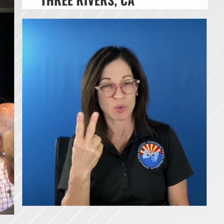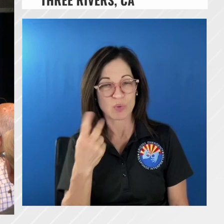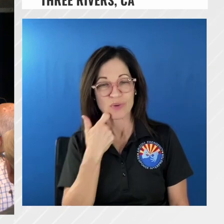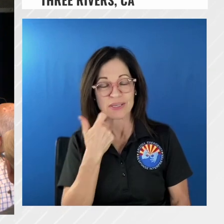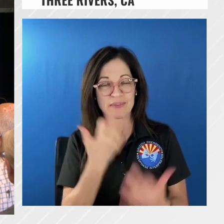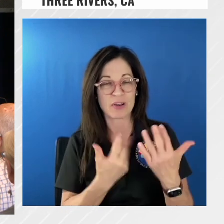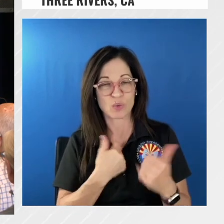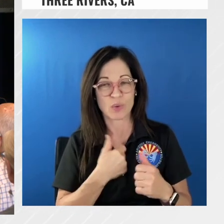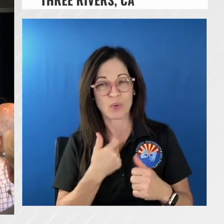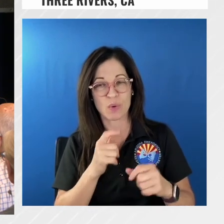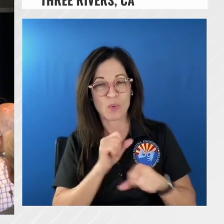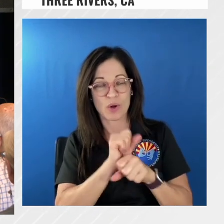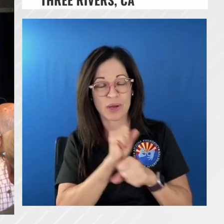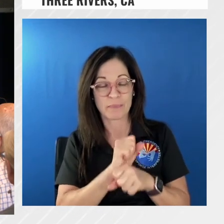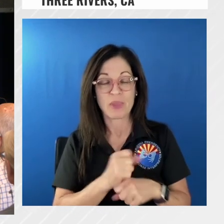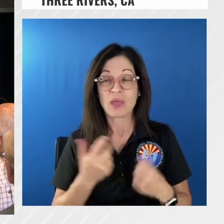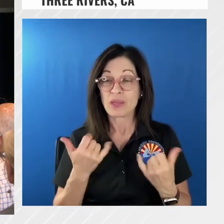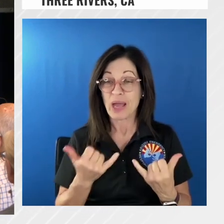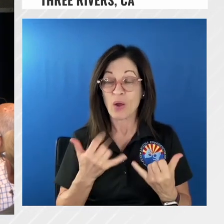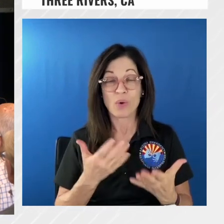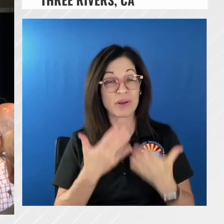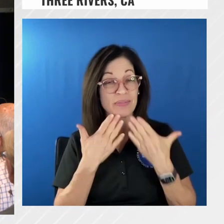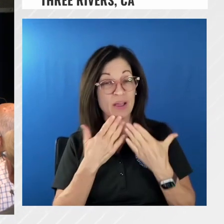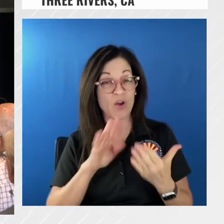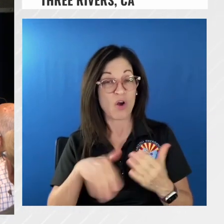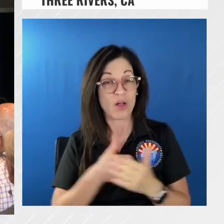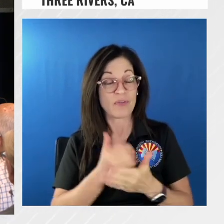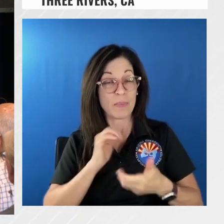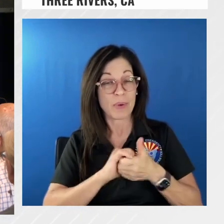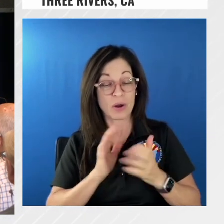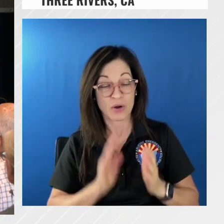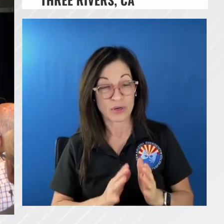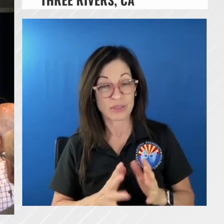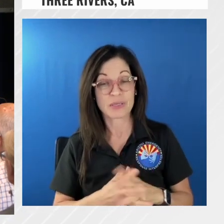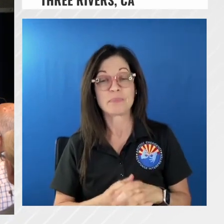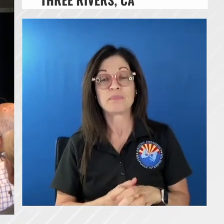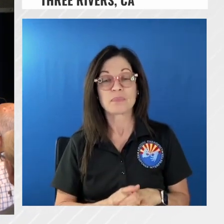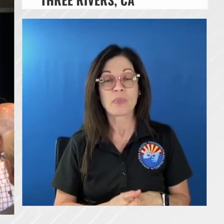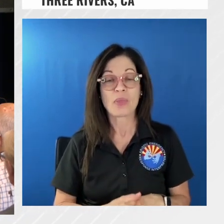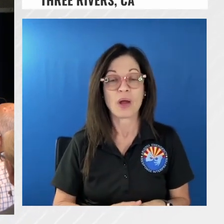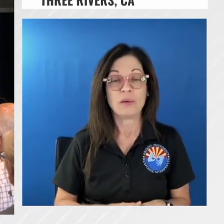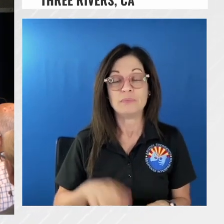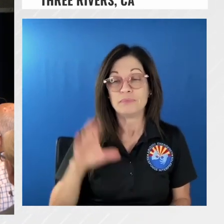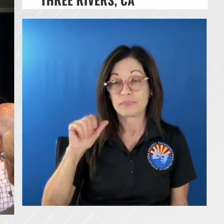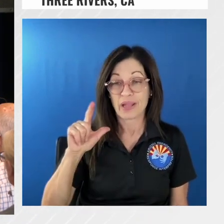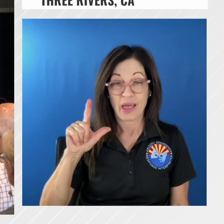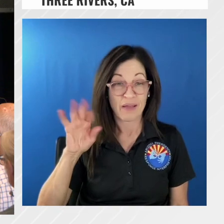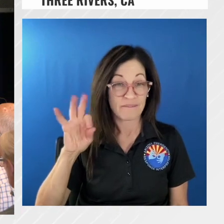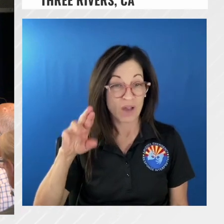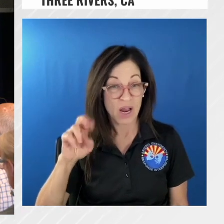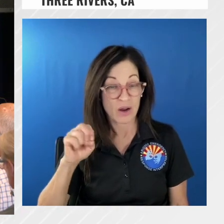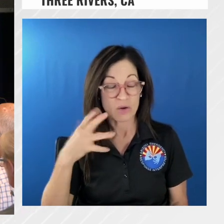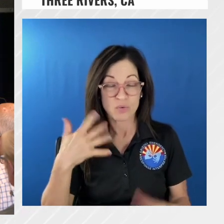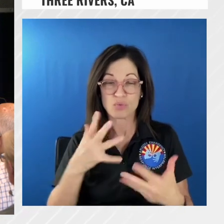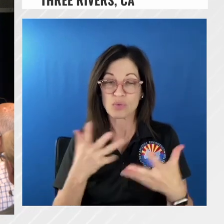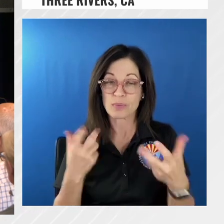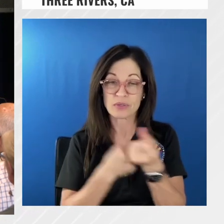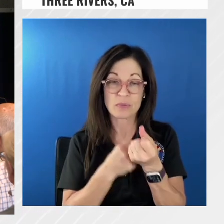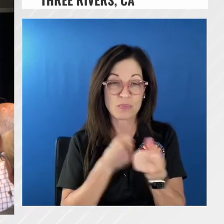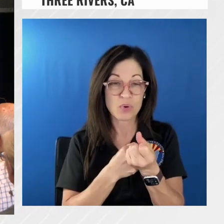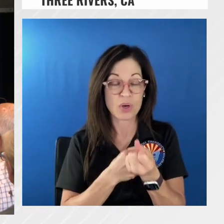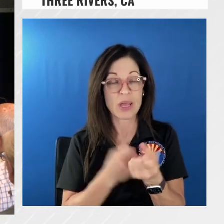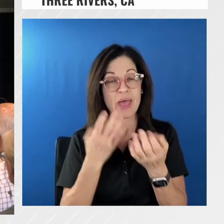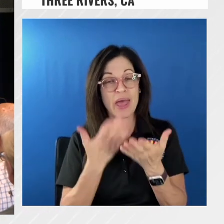partners especially cal fire they're helping us out a lot with the radio systems all their support their heavy equipment support down there and their